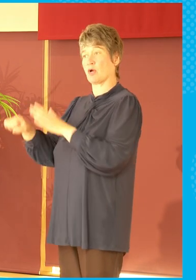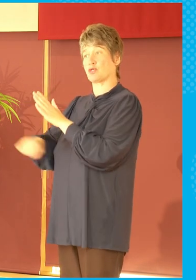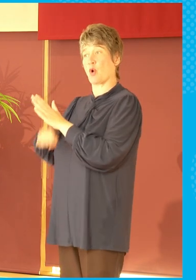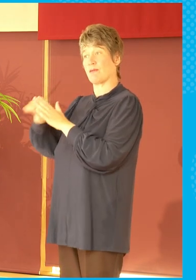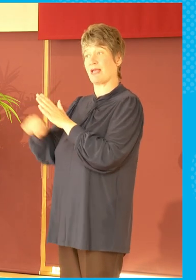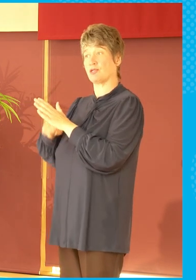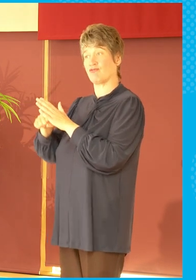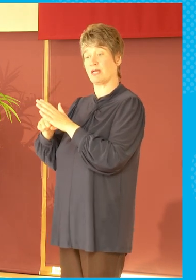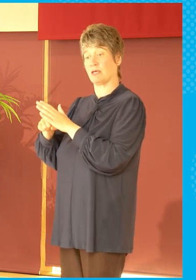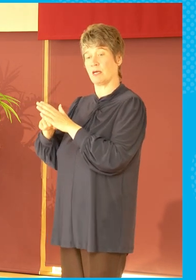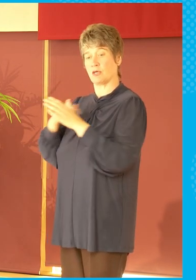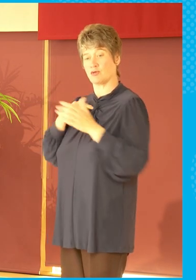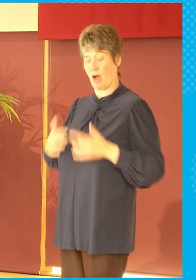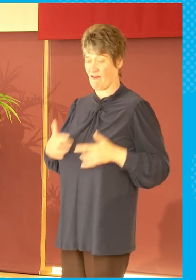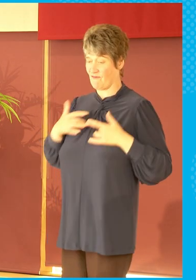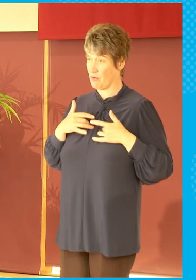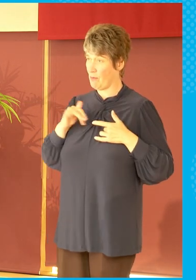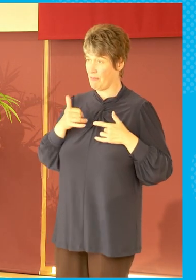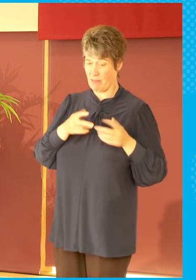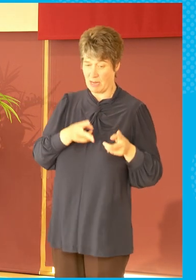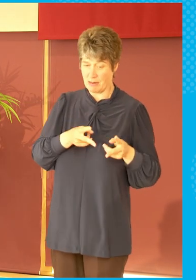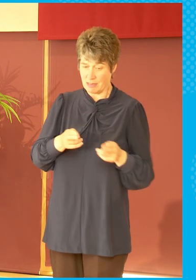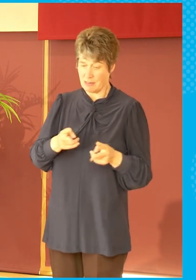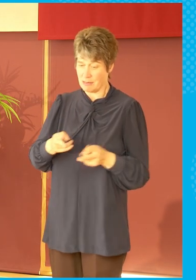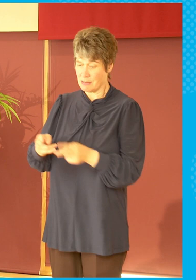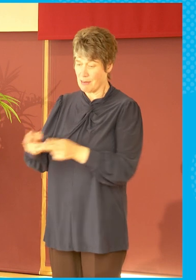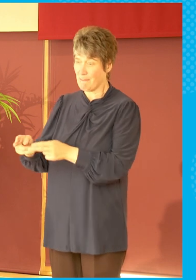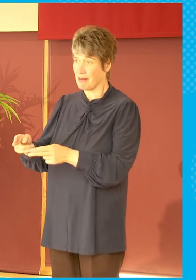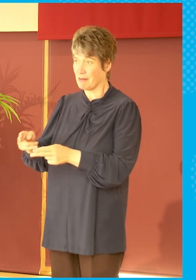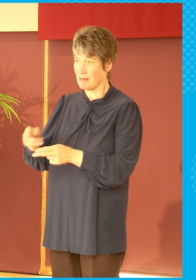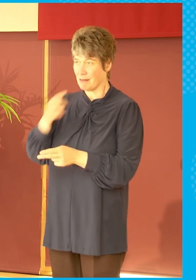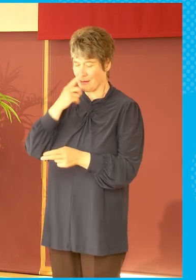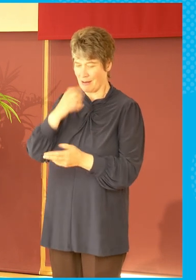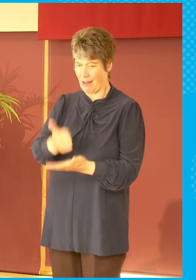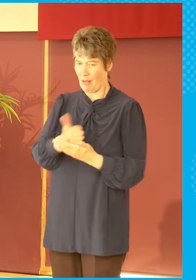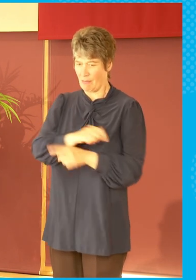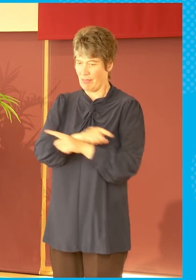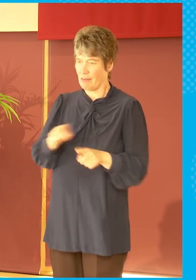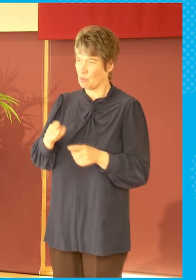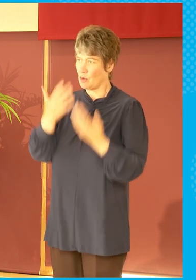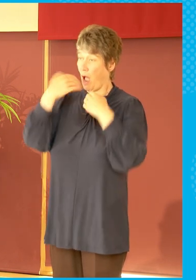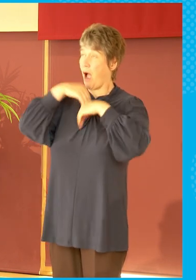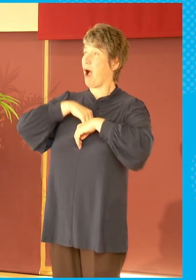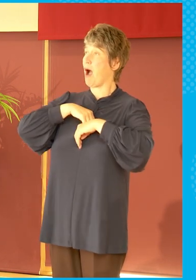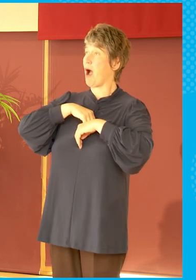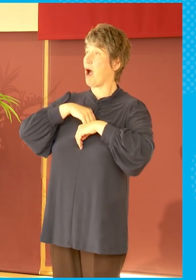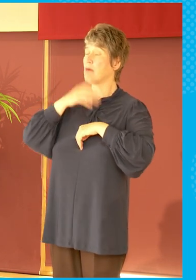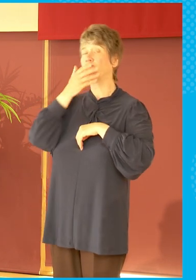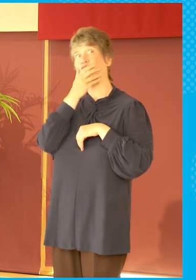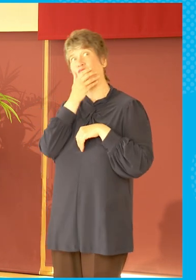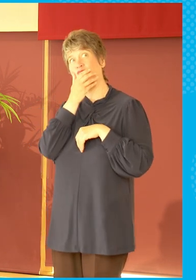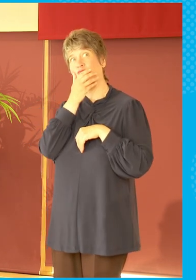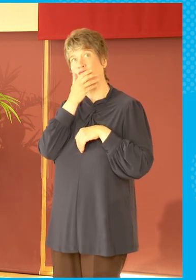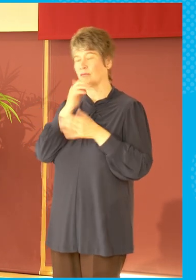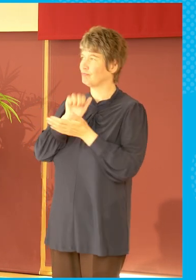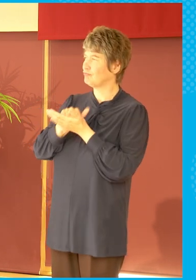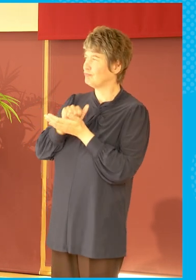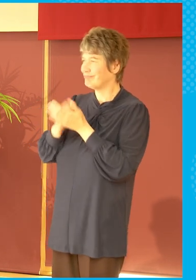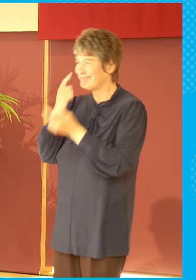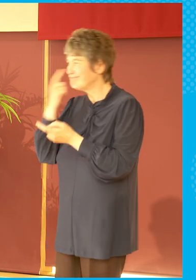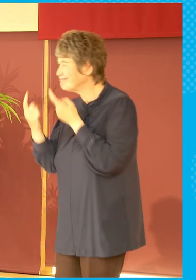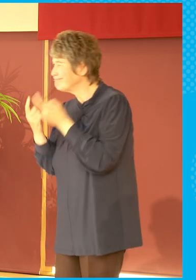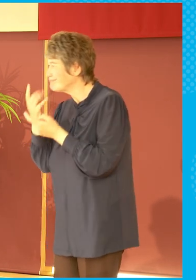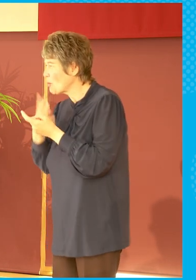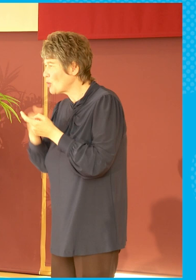it, that will then take them back to linear television or take them to BBC iPlayer. So a community can